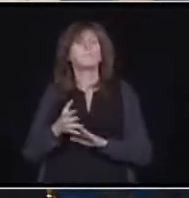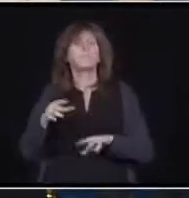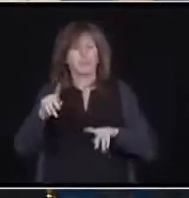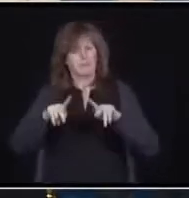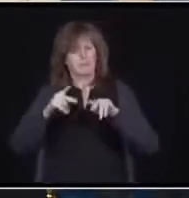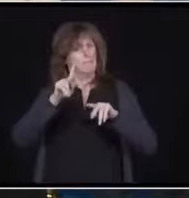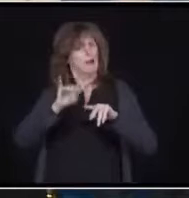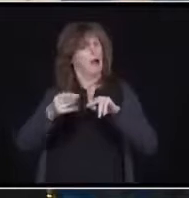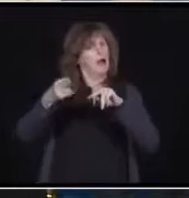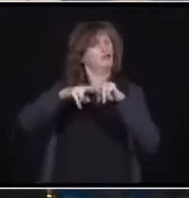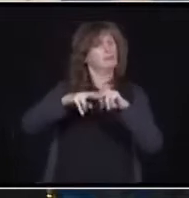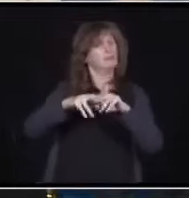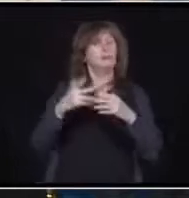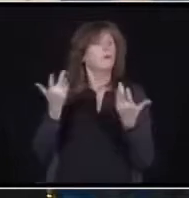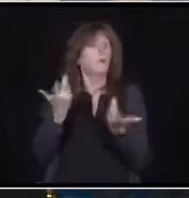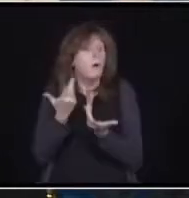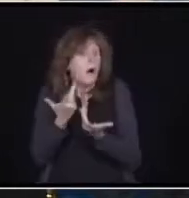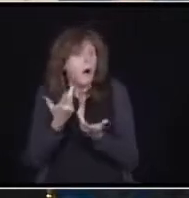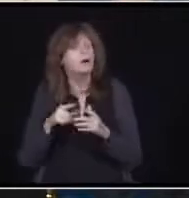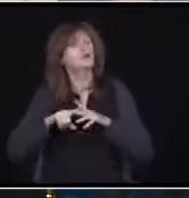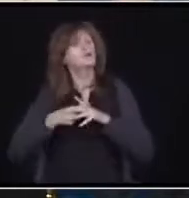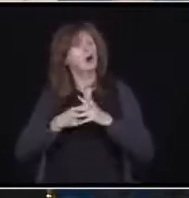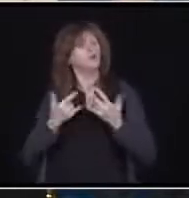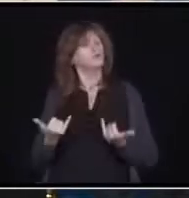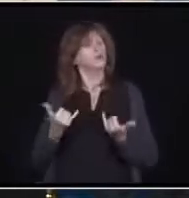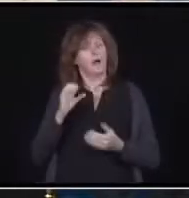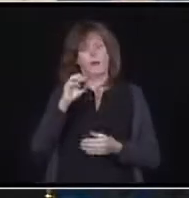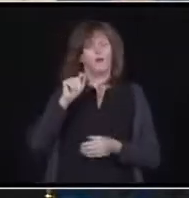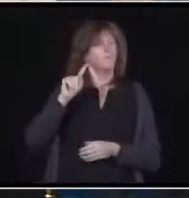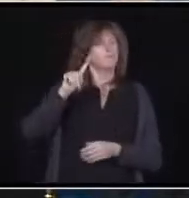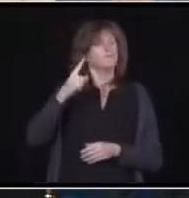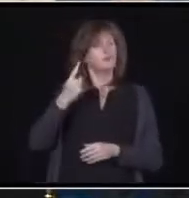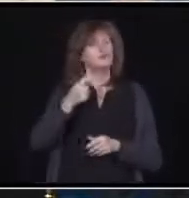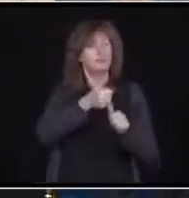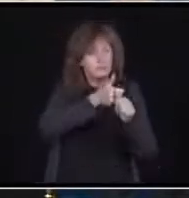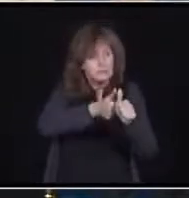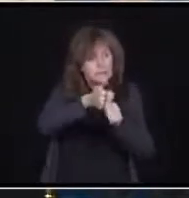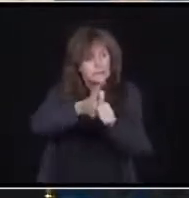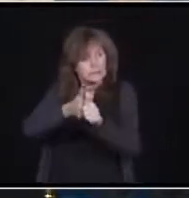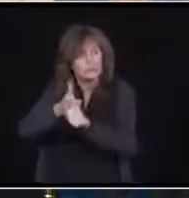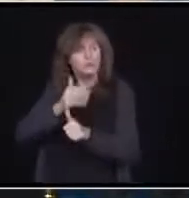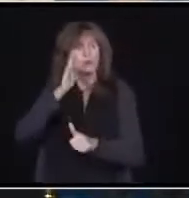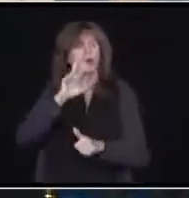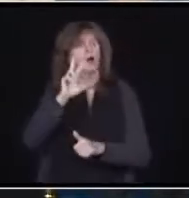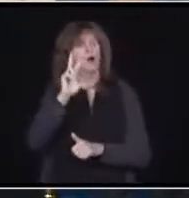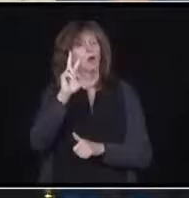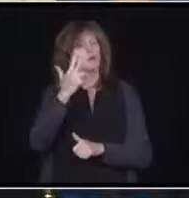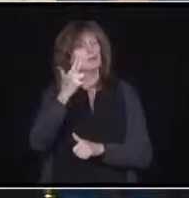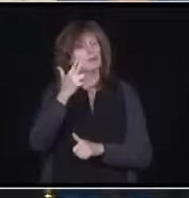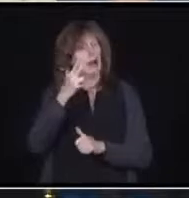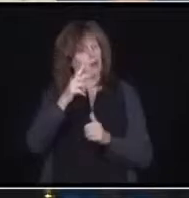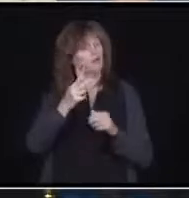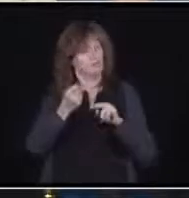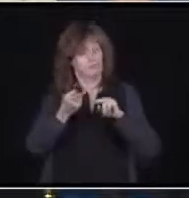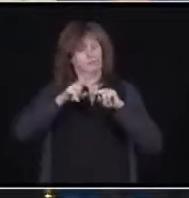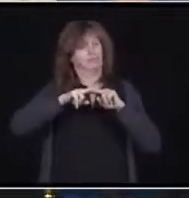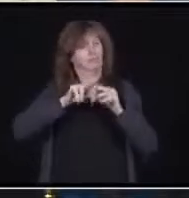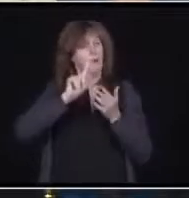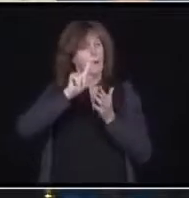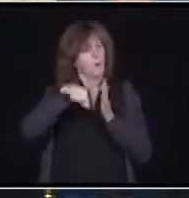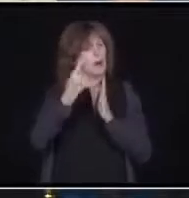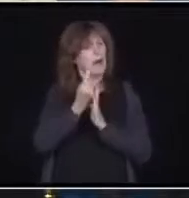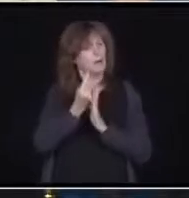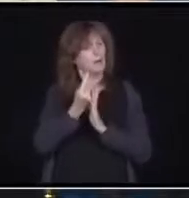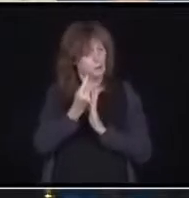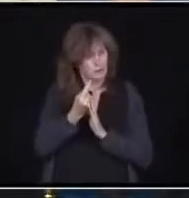as of October 1st, we're providing a $3 per hour more for 50,000 eligible PSWs in long-term care,